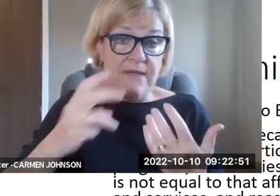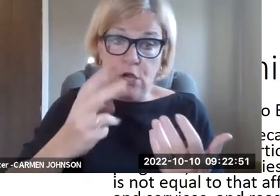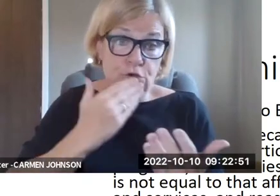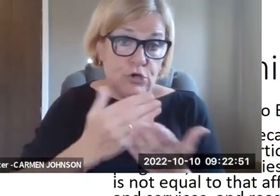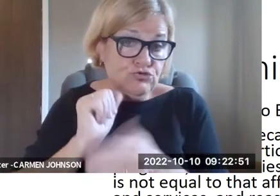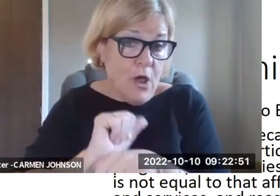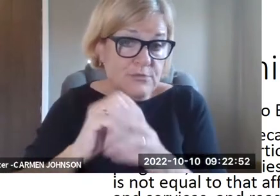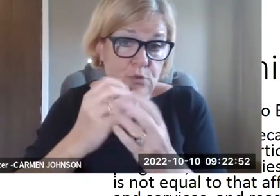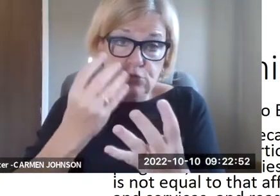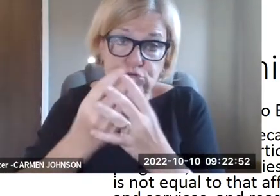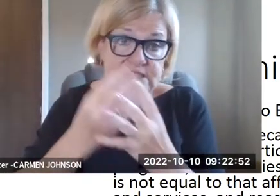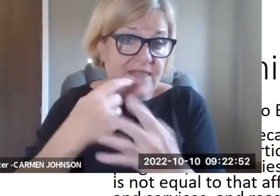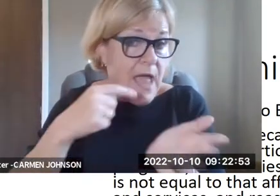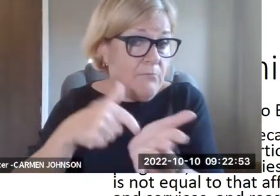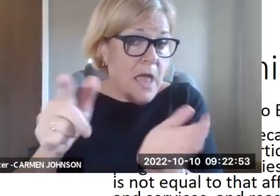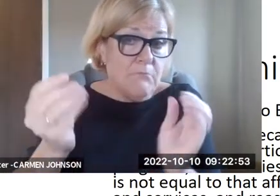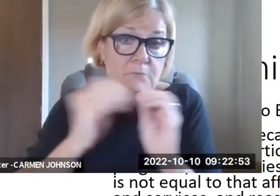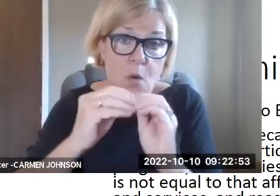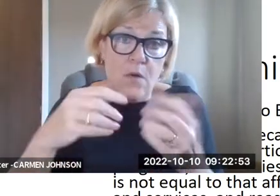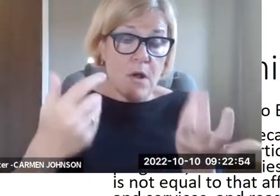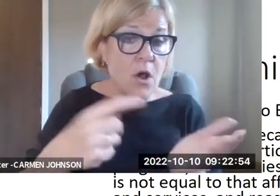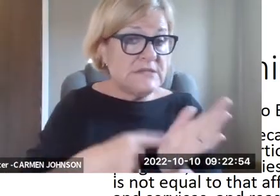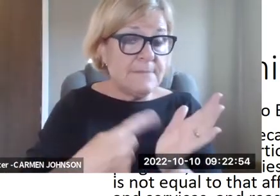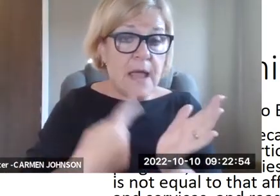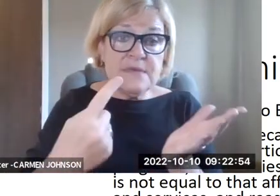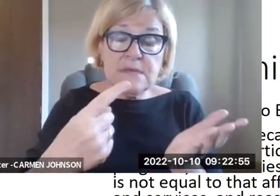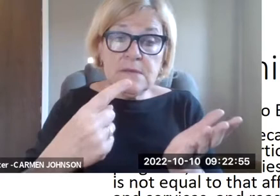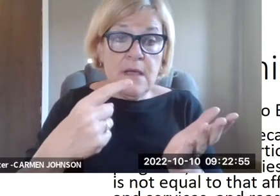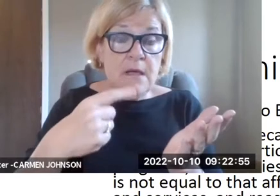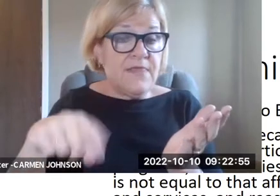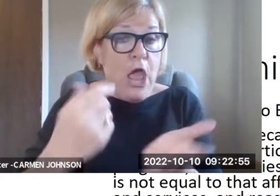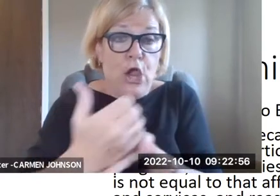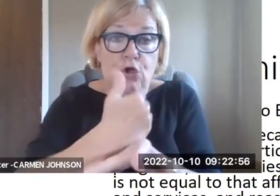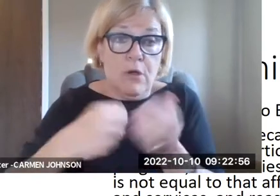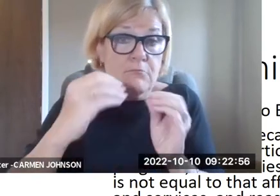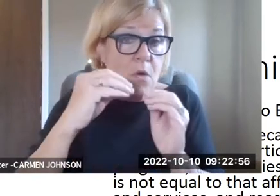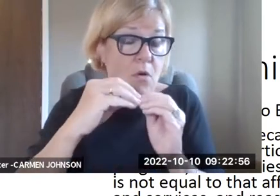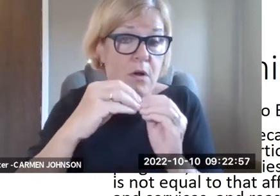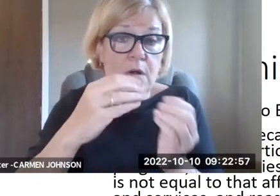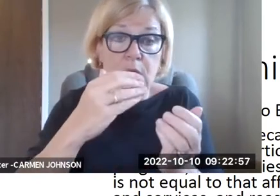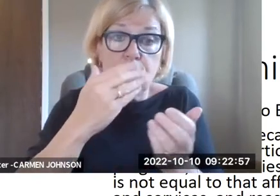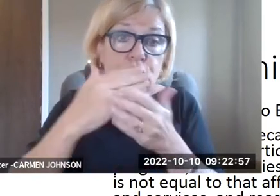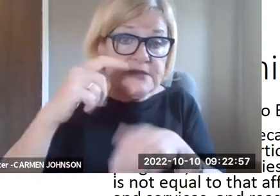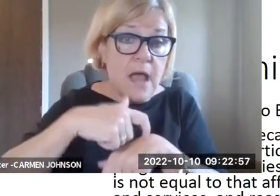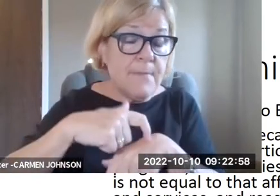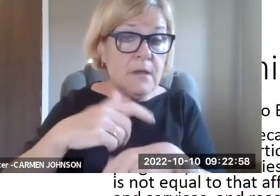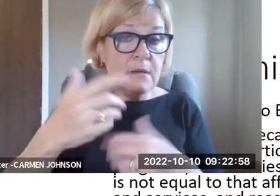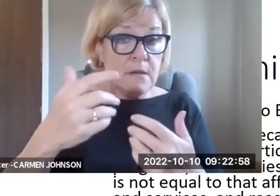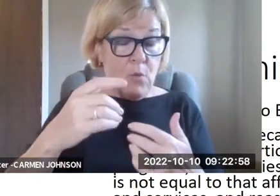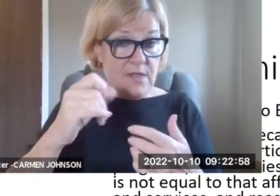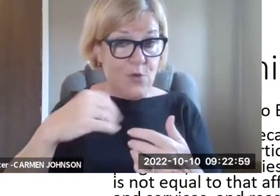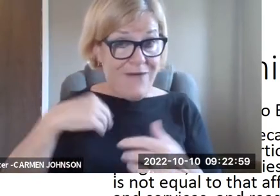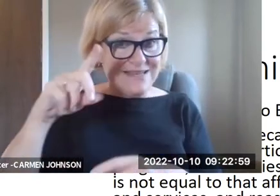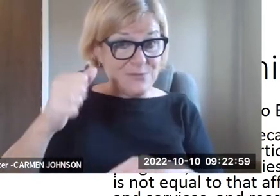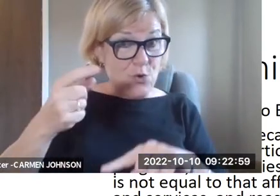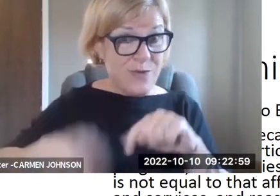can't have, um, jobs outside the walls, right? Those are very good jobs when you're in prison. They pay more, um, or